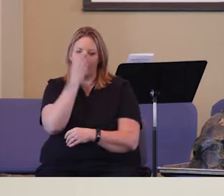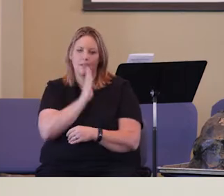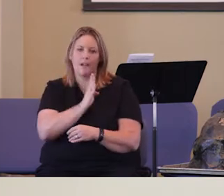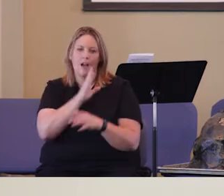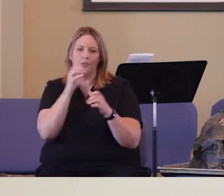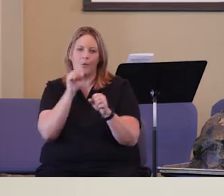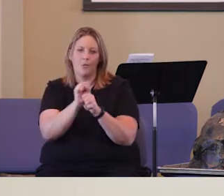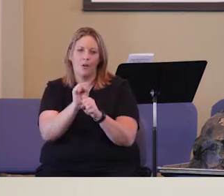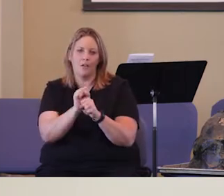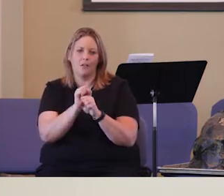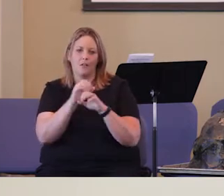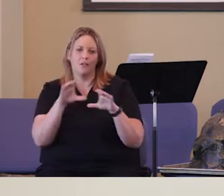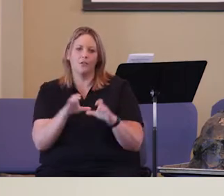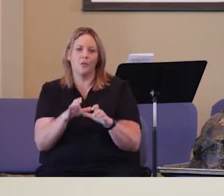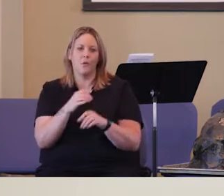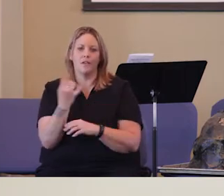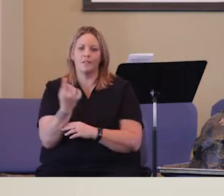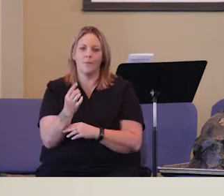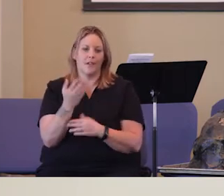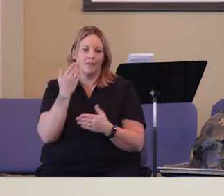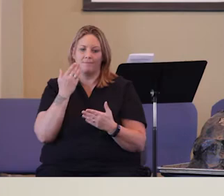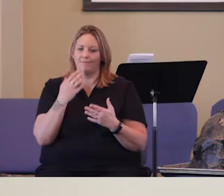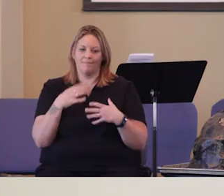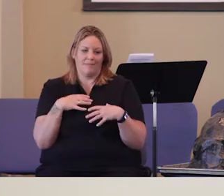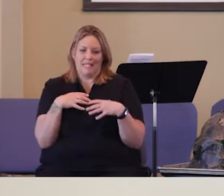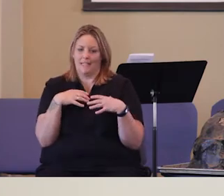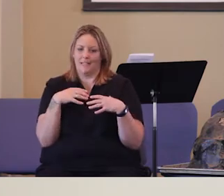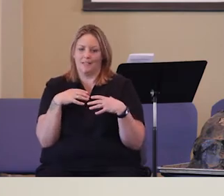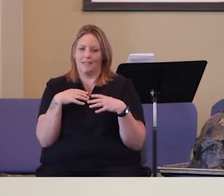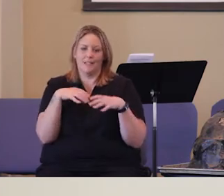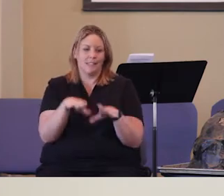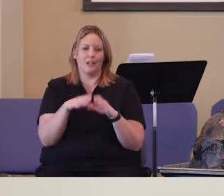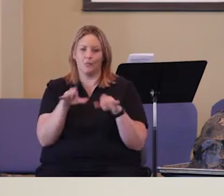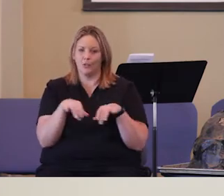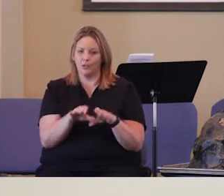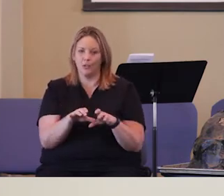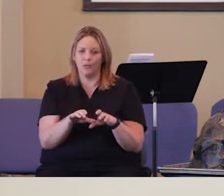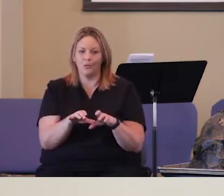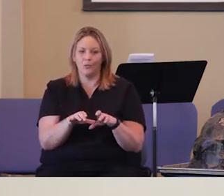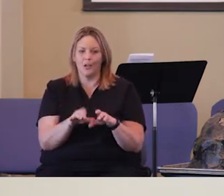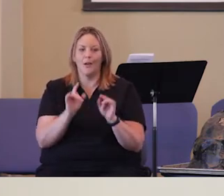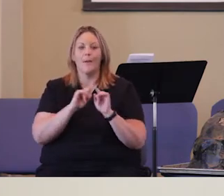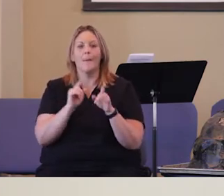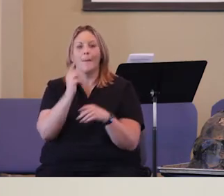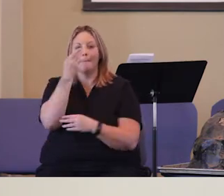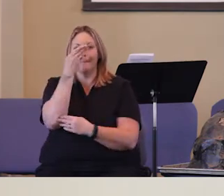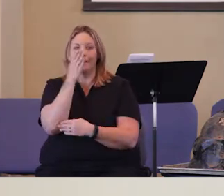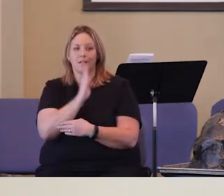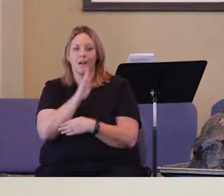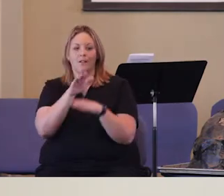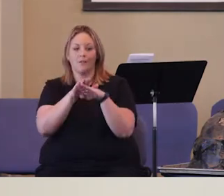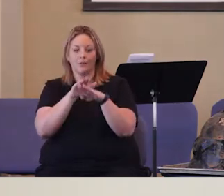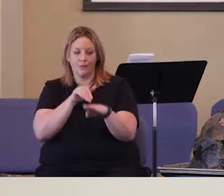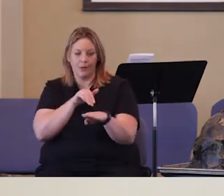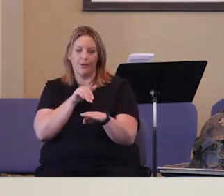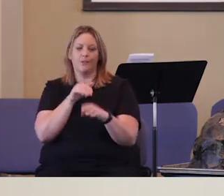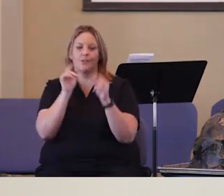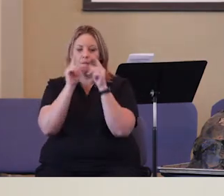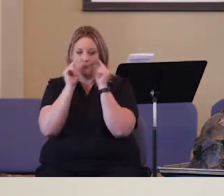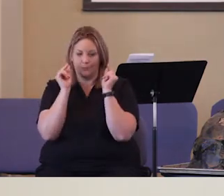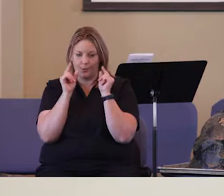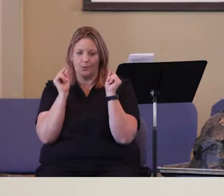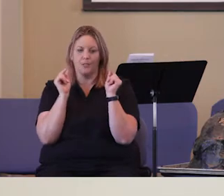for doing God's work. Doing something he didn't even want to do. He didn't even want to sign up for. But God had called him to this.